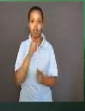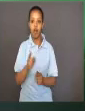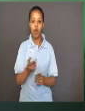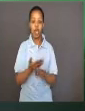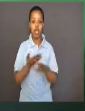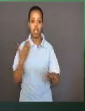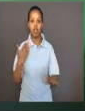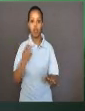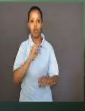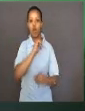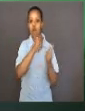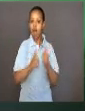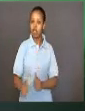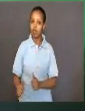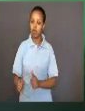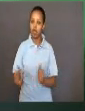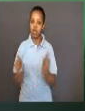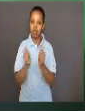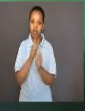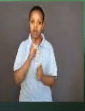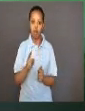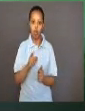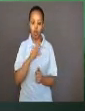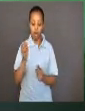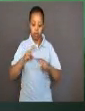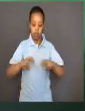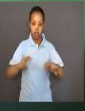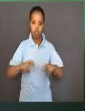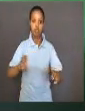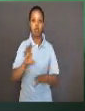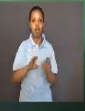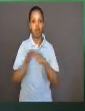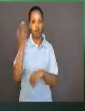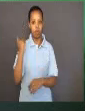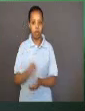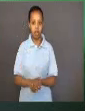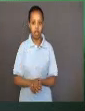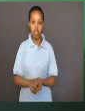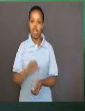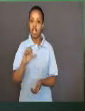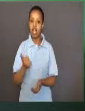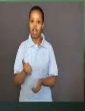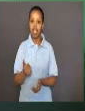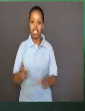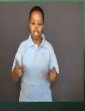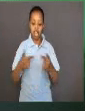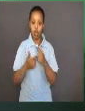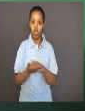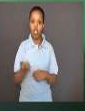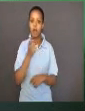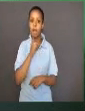atmosphere in an experiment. They conducted chemical